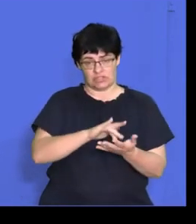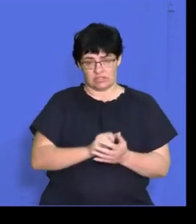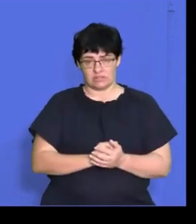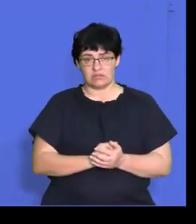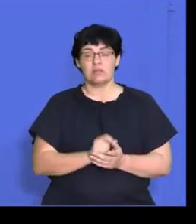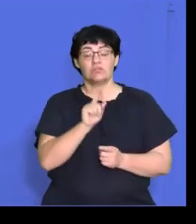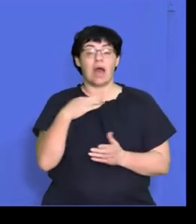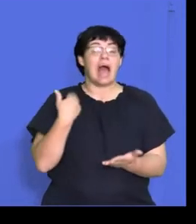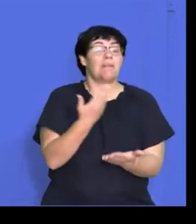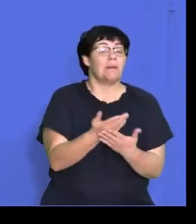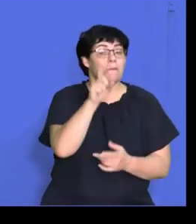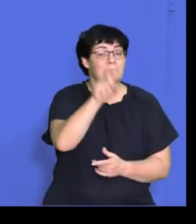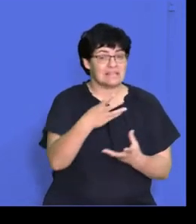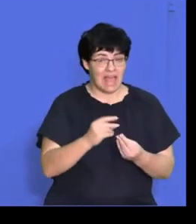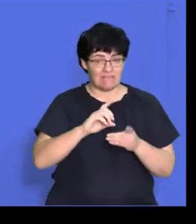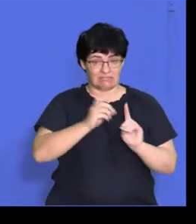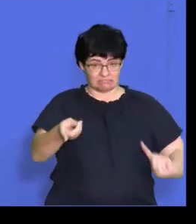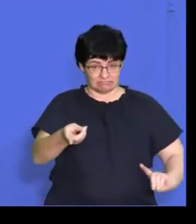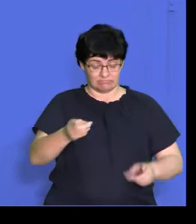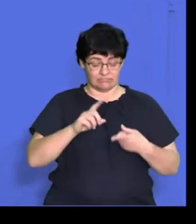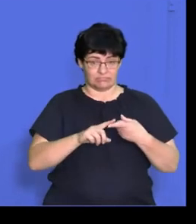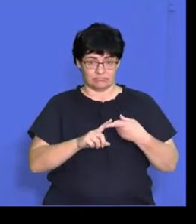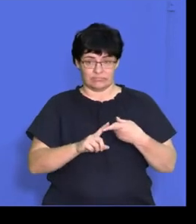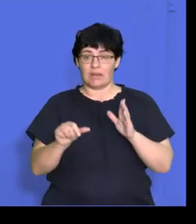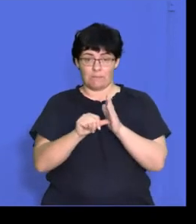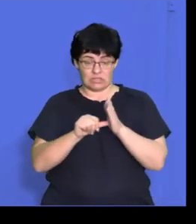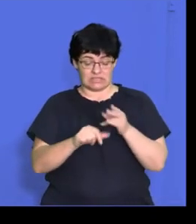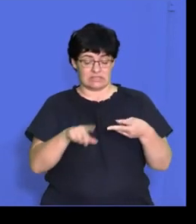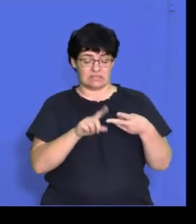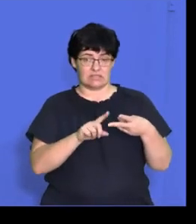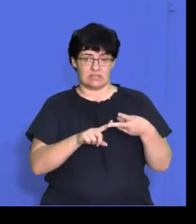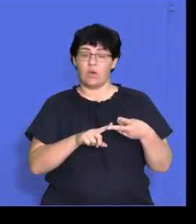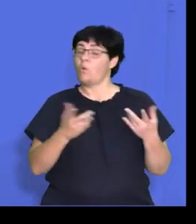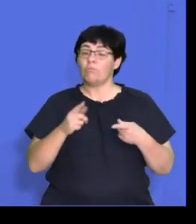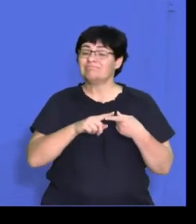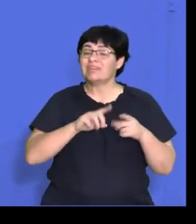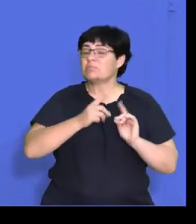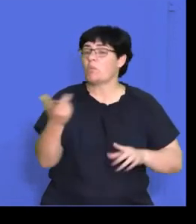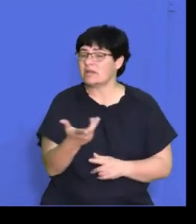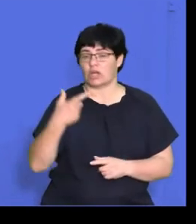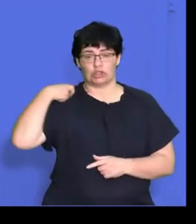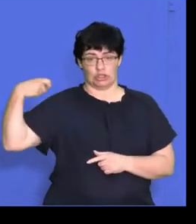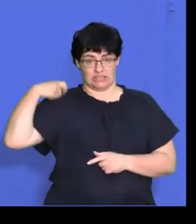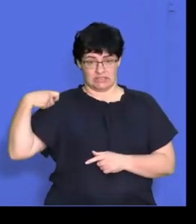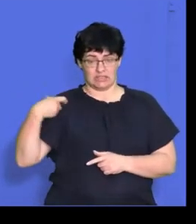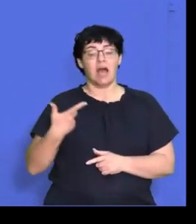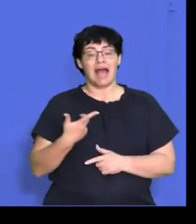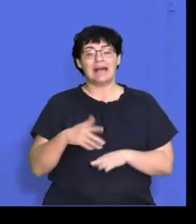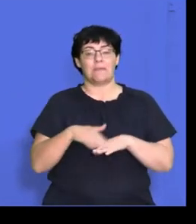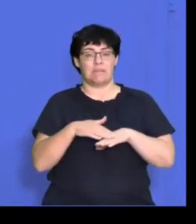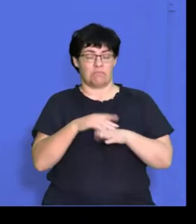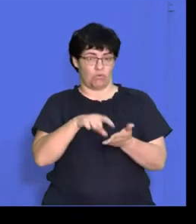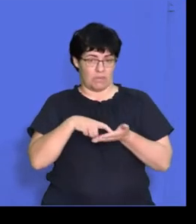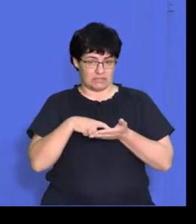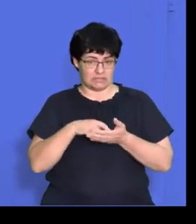the applicants must have a diploma, quite important there, in nursing as their minimum requirements.